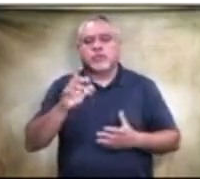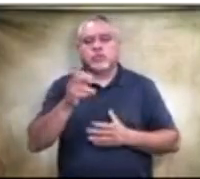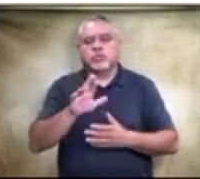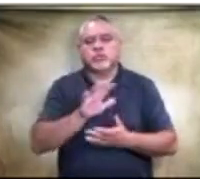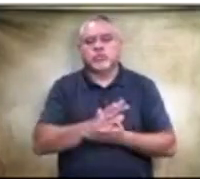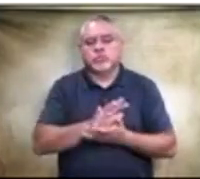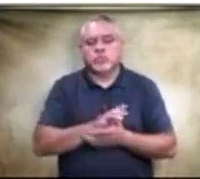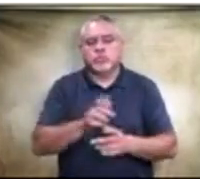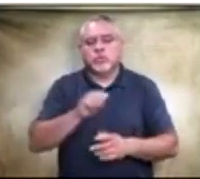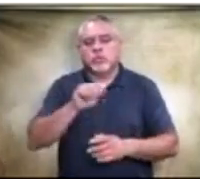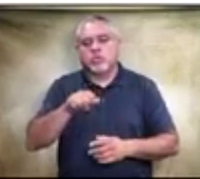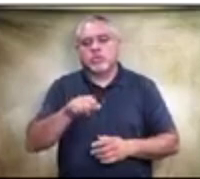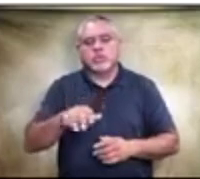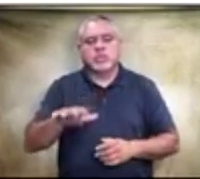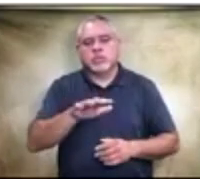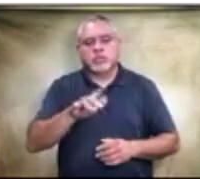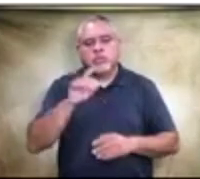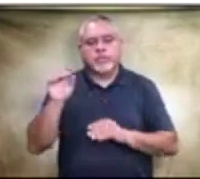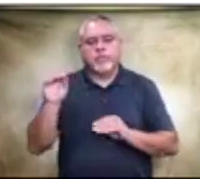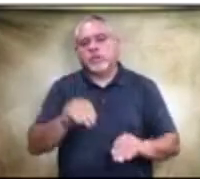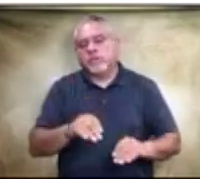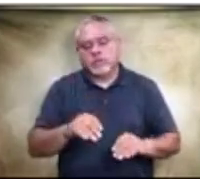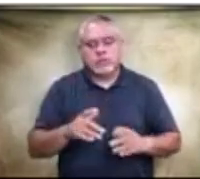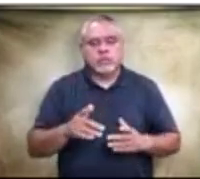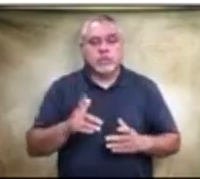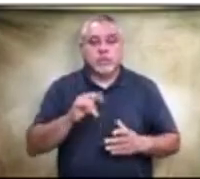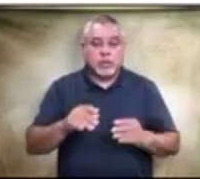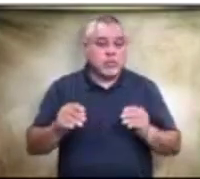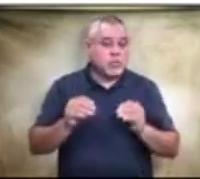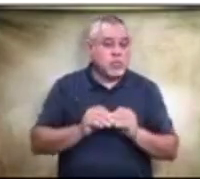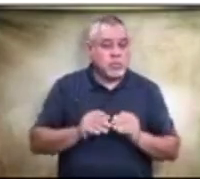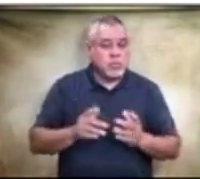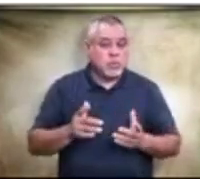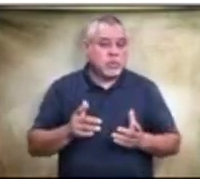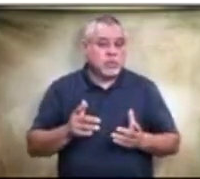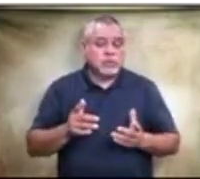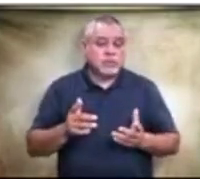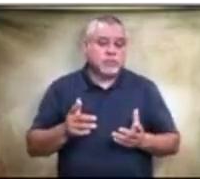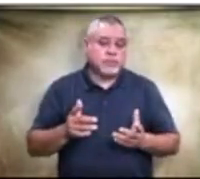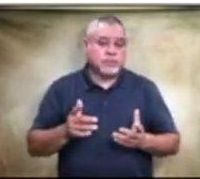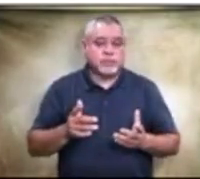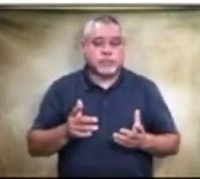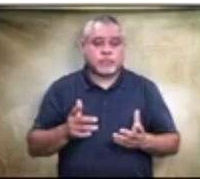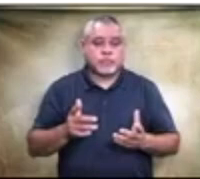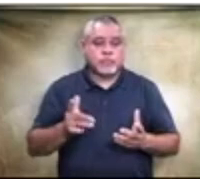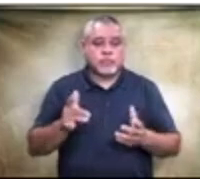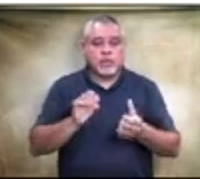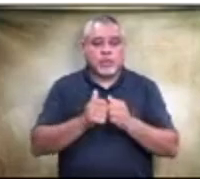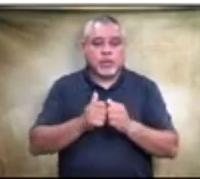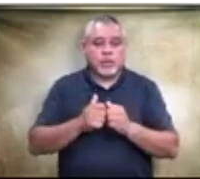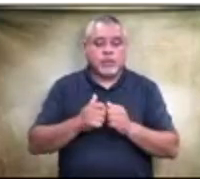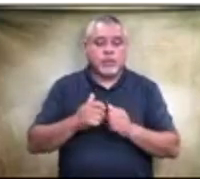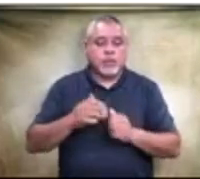Austin area moving into the area, is this more of a, I guess, you know, as well as a competitive edge to, you know,